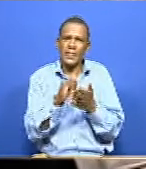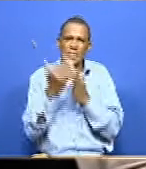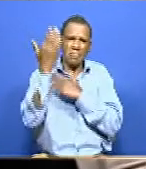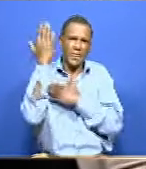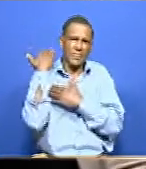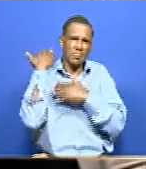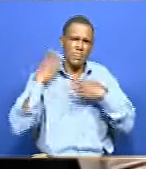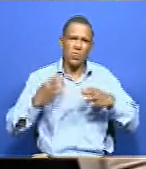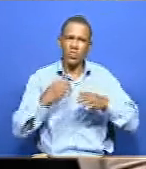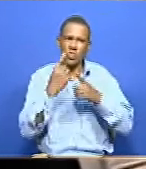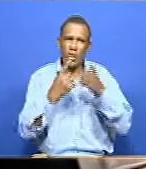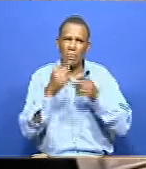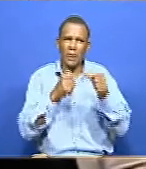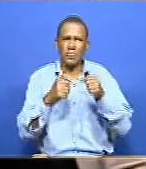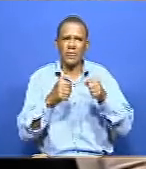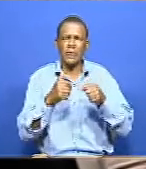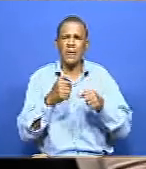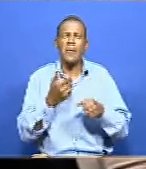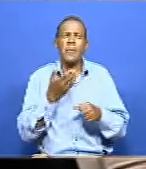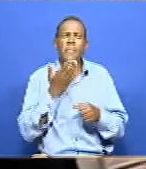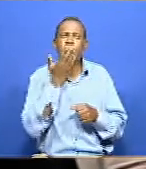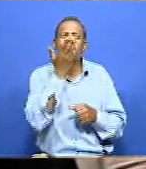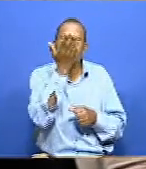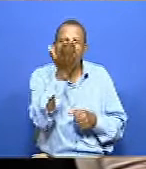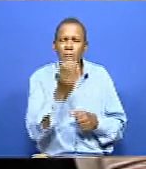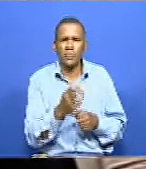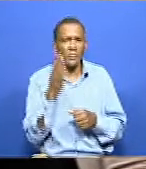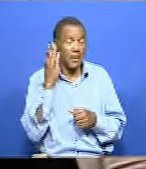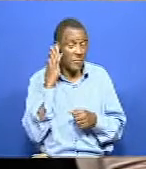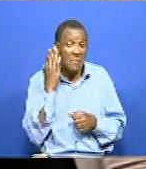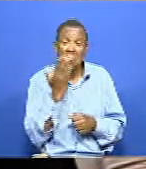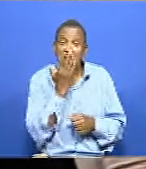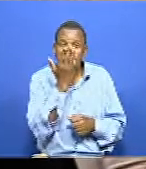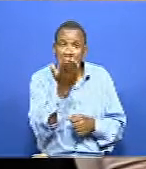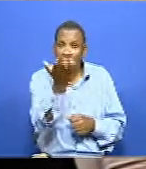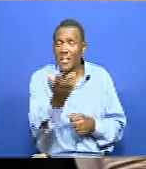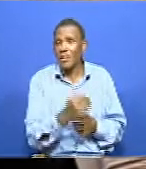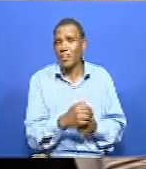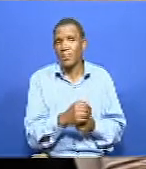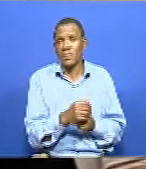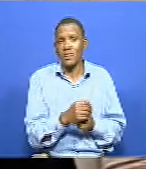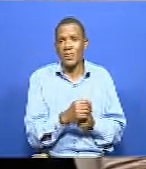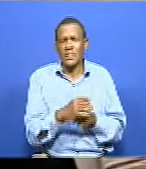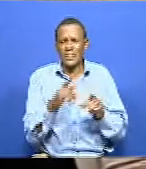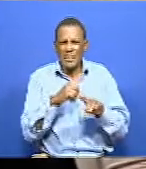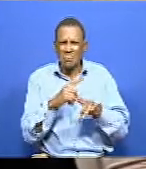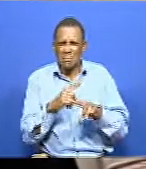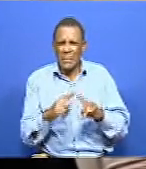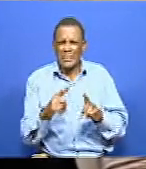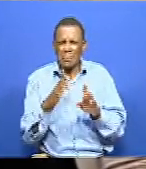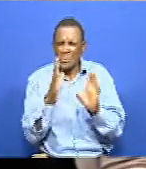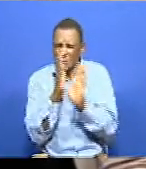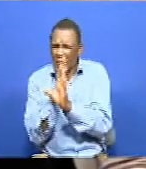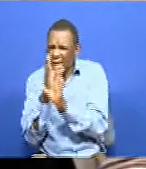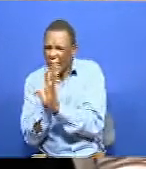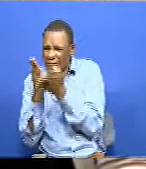witchcraft. Imagine. With curses. So people used to hide and didn't know really what to do. And